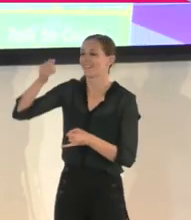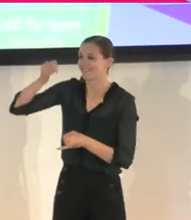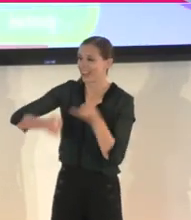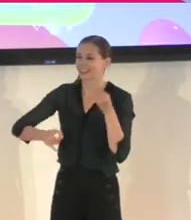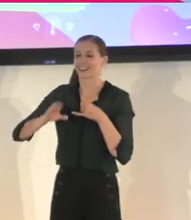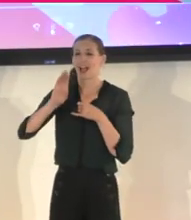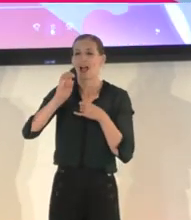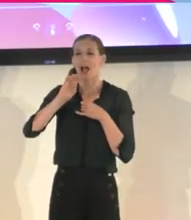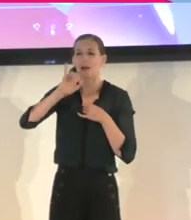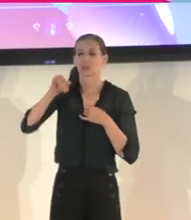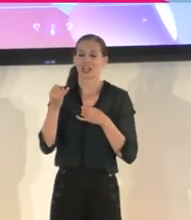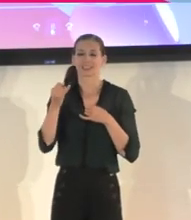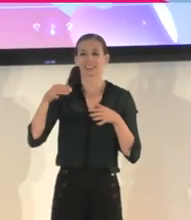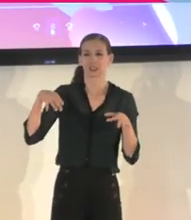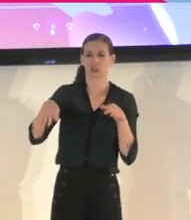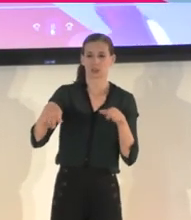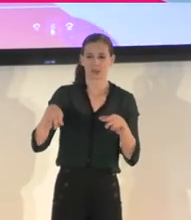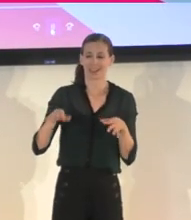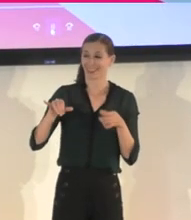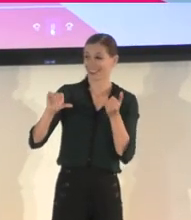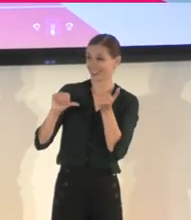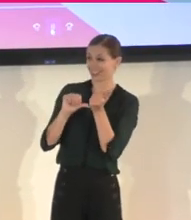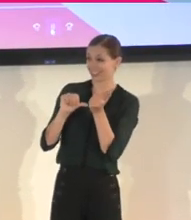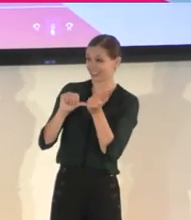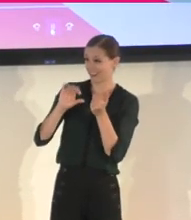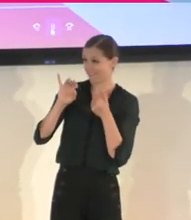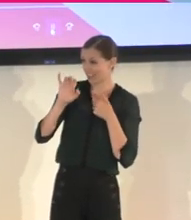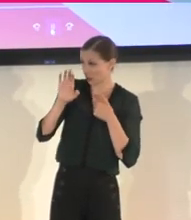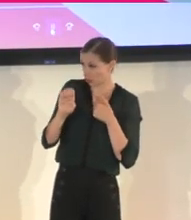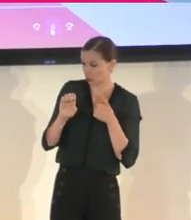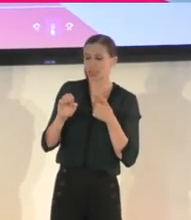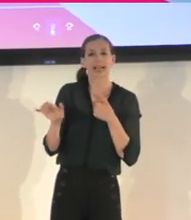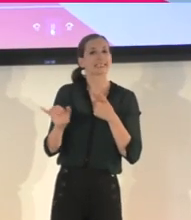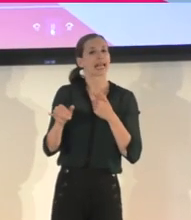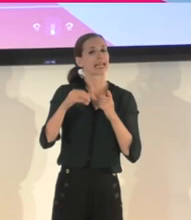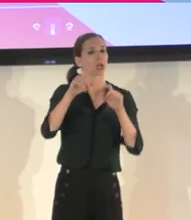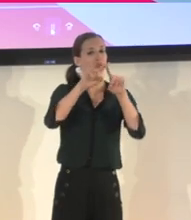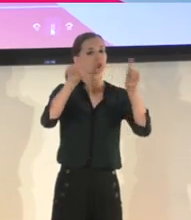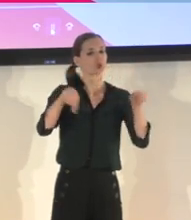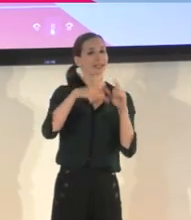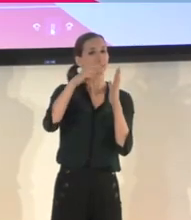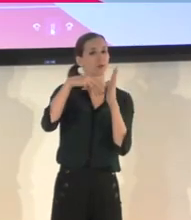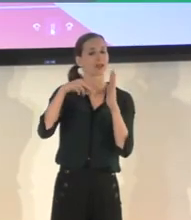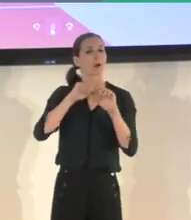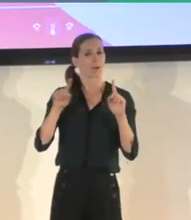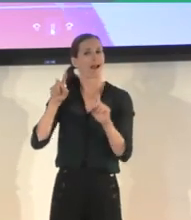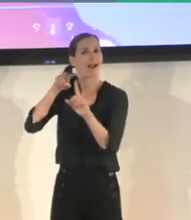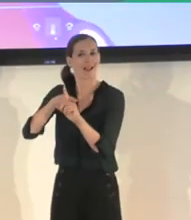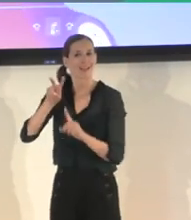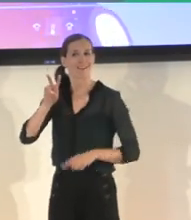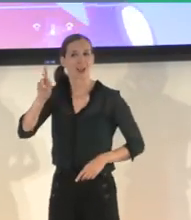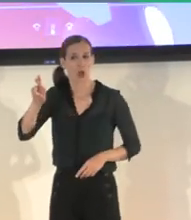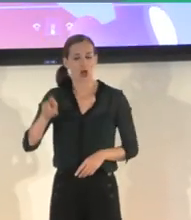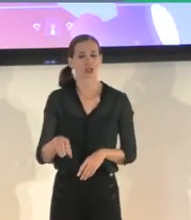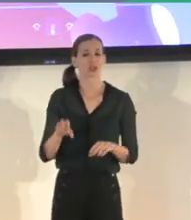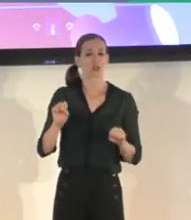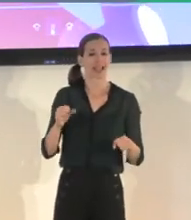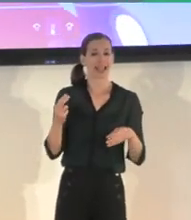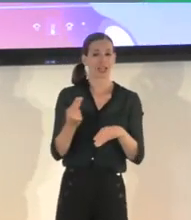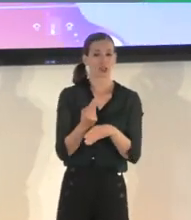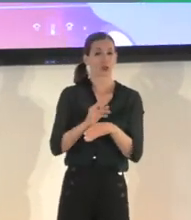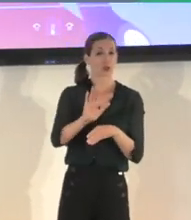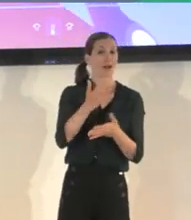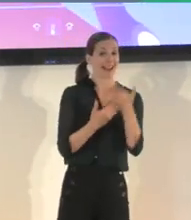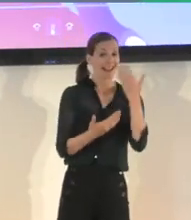reality. In VR, rather than using a cursor, players can use their hands to control what's read about an object. These helpful audio descriptions can